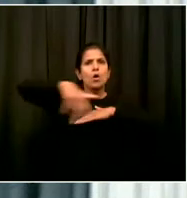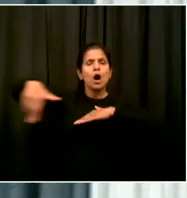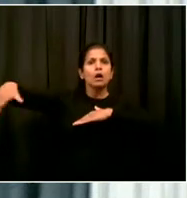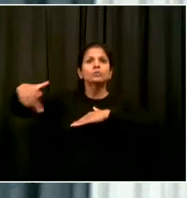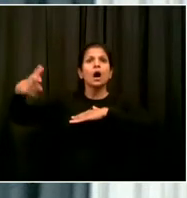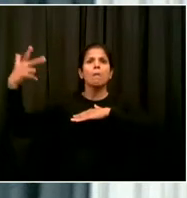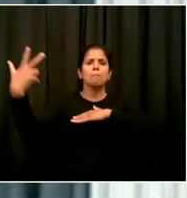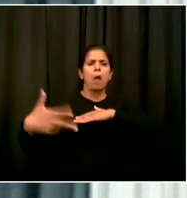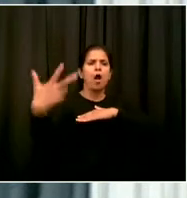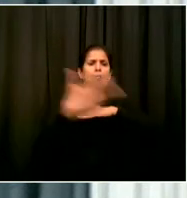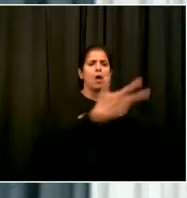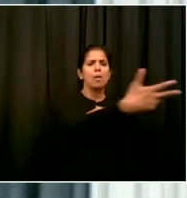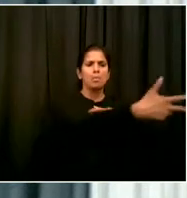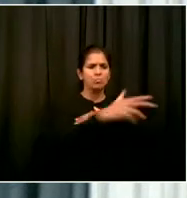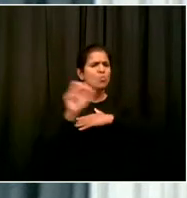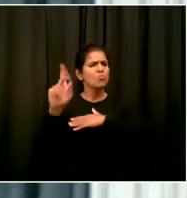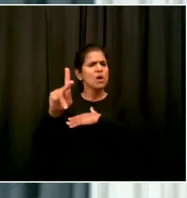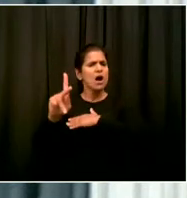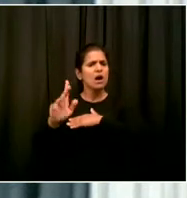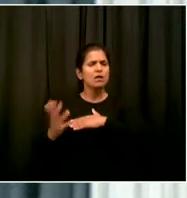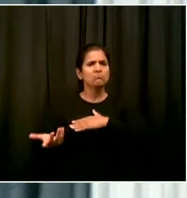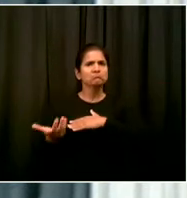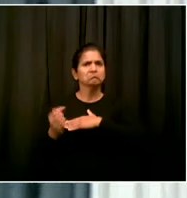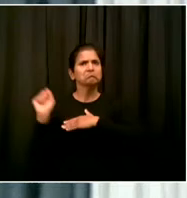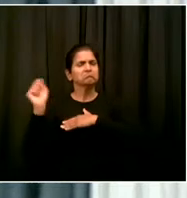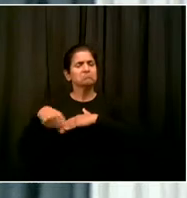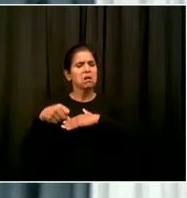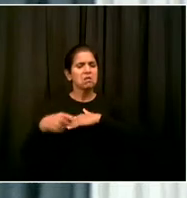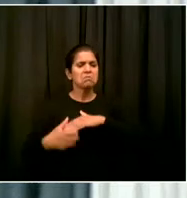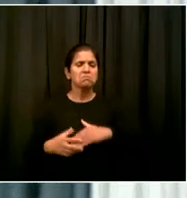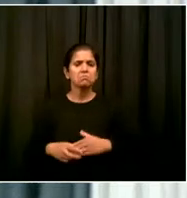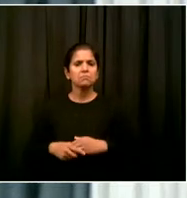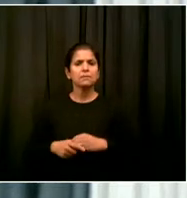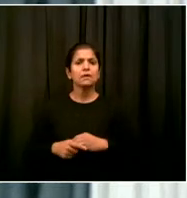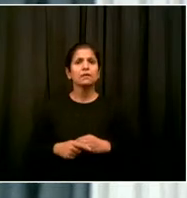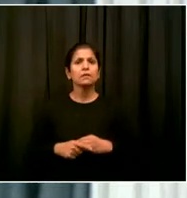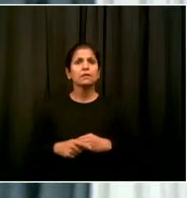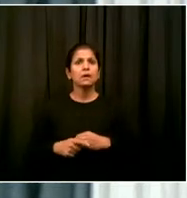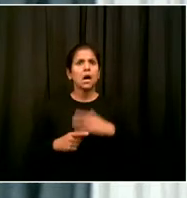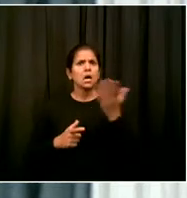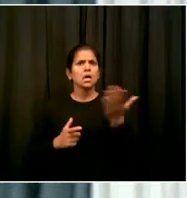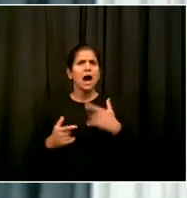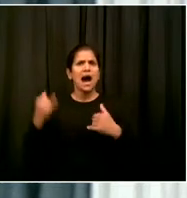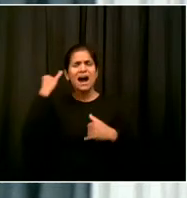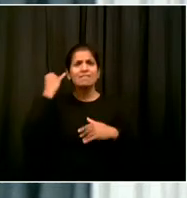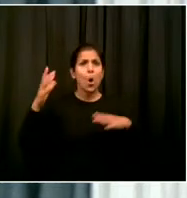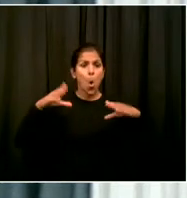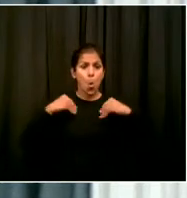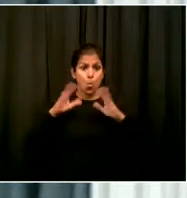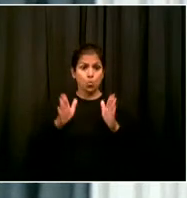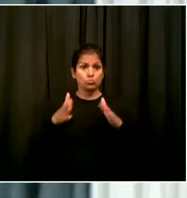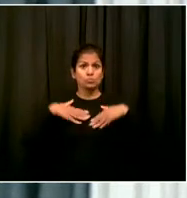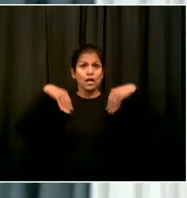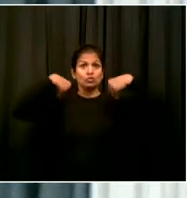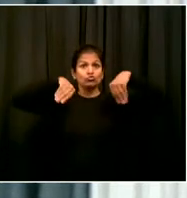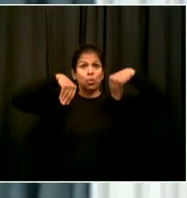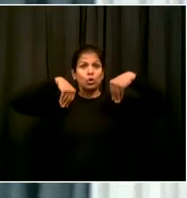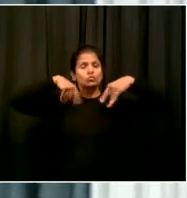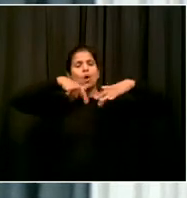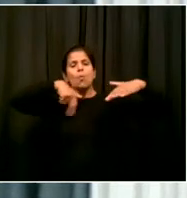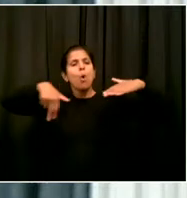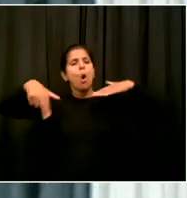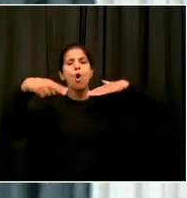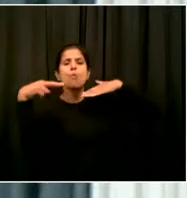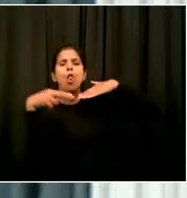and work with the customers so that, you if there's concern about, you know, crime, et cetera, I don't think